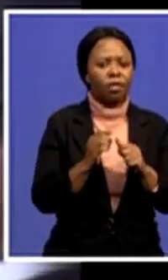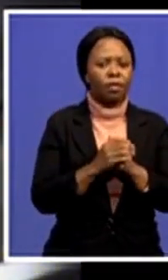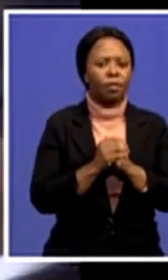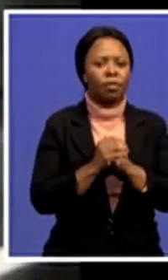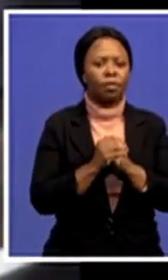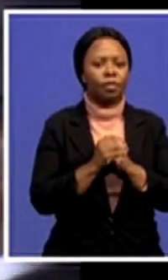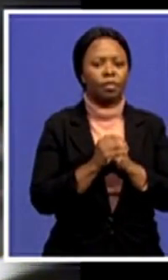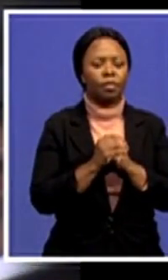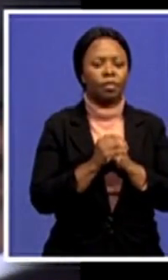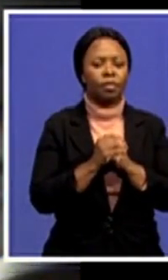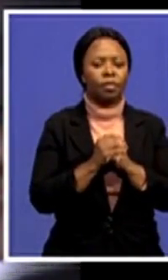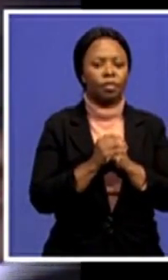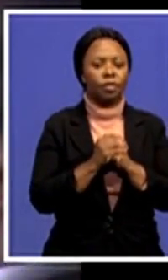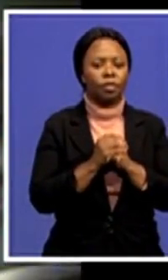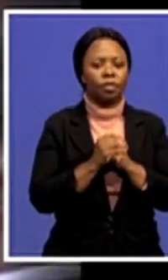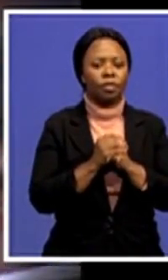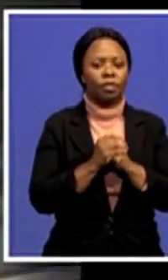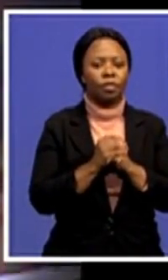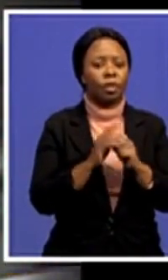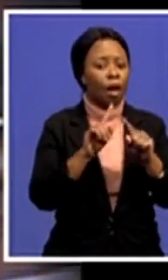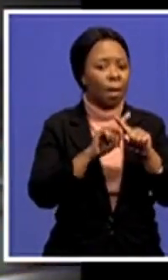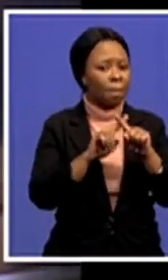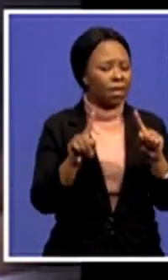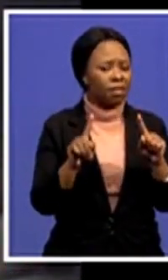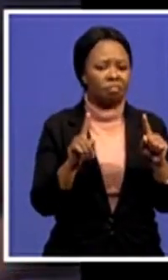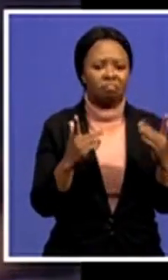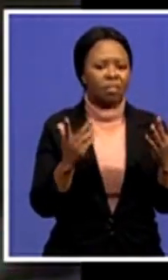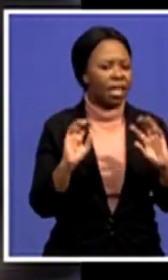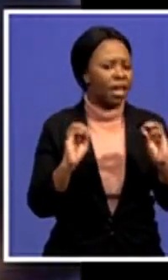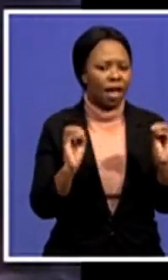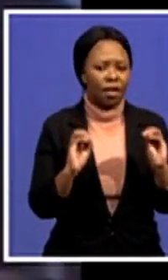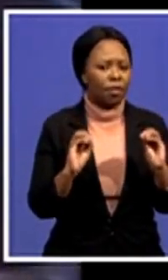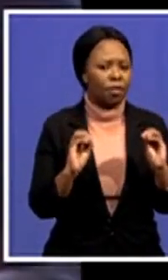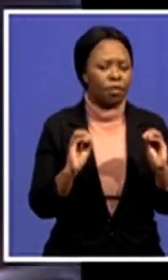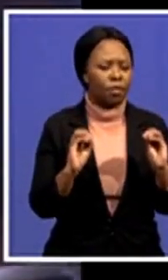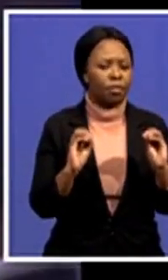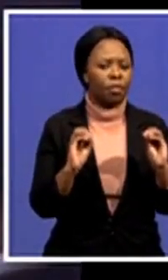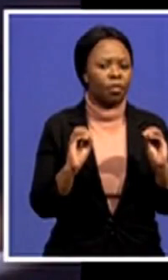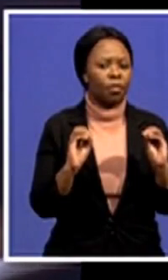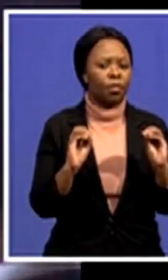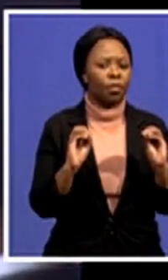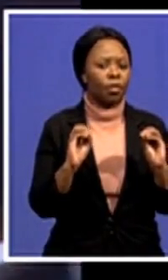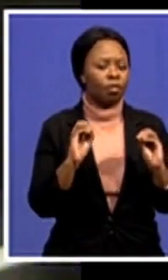But none who is so close to our hearts